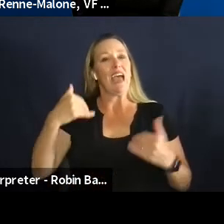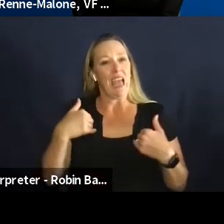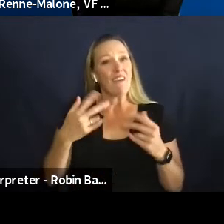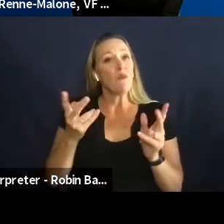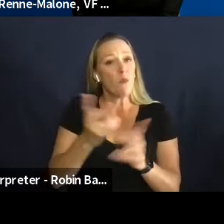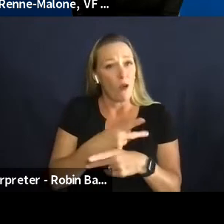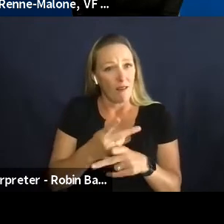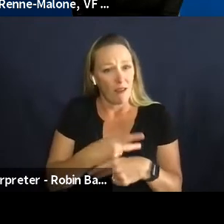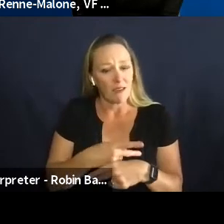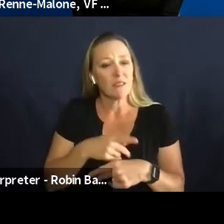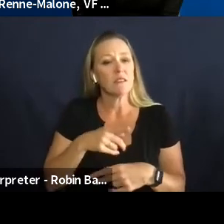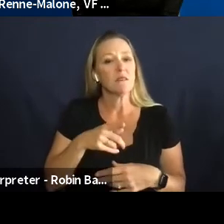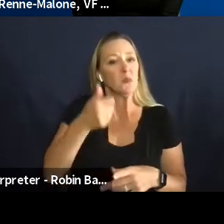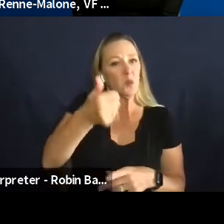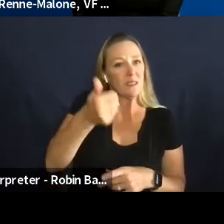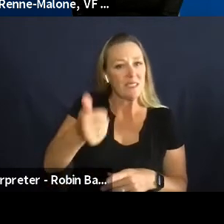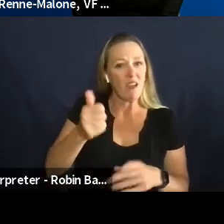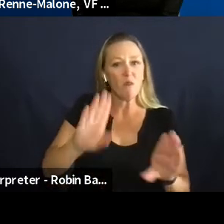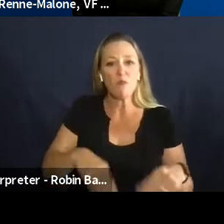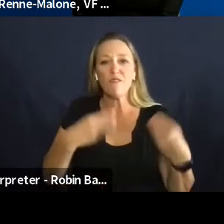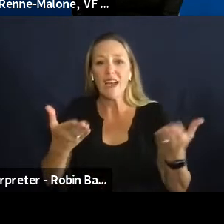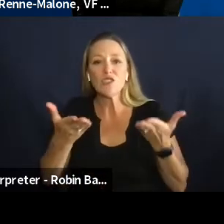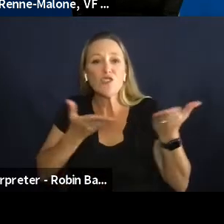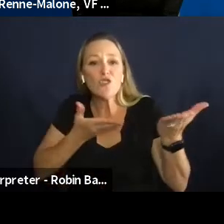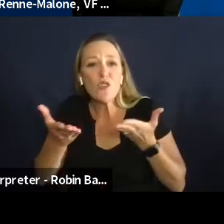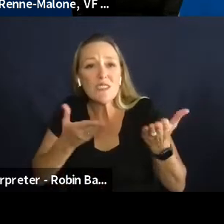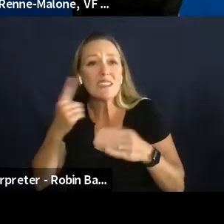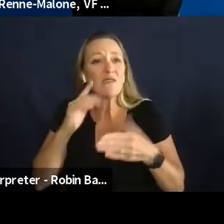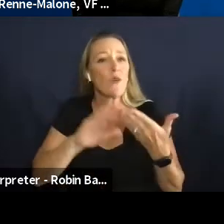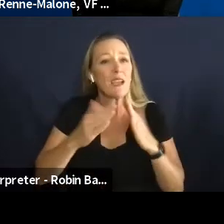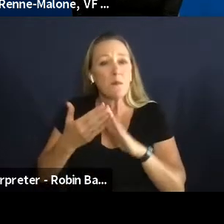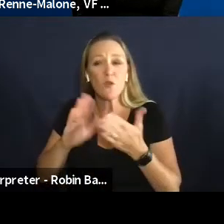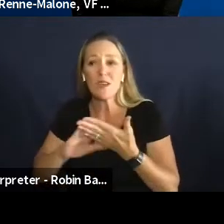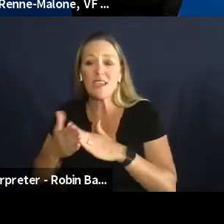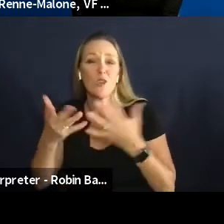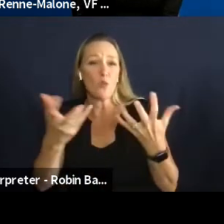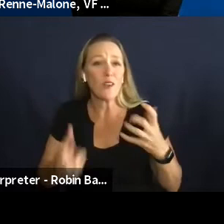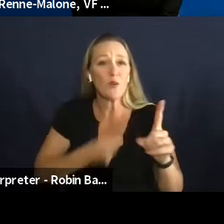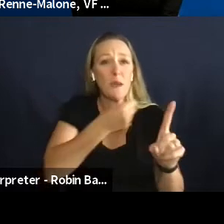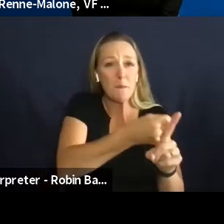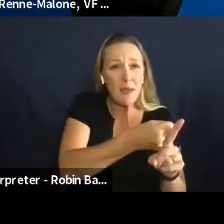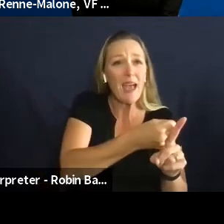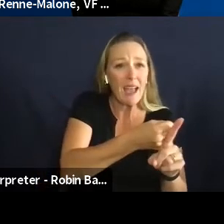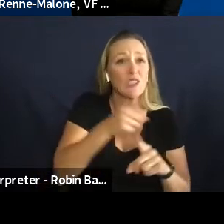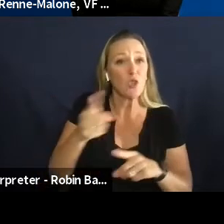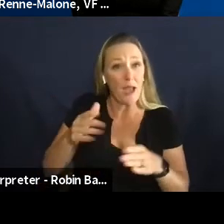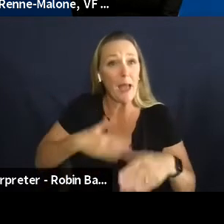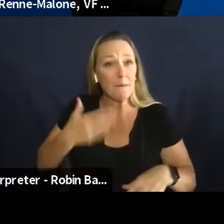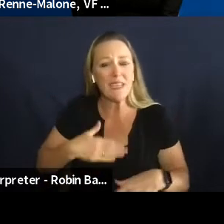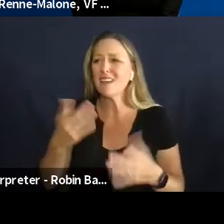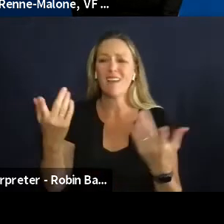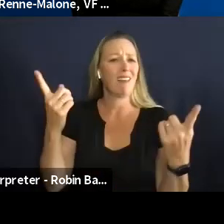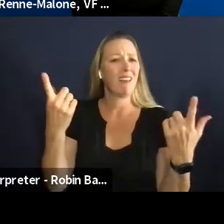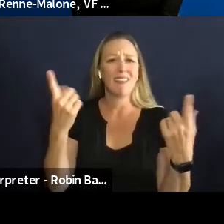you're making sure that you're being of service to the community in a way that is impactful um and keeping yourself happy the money is